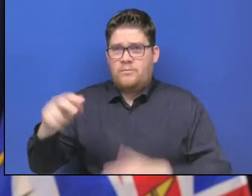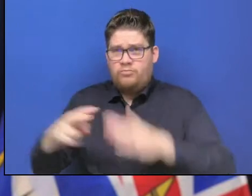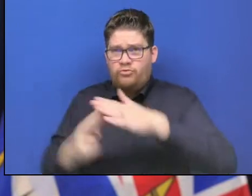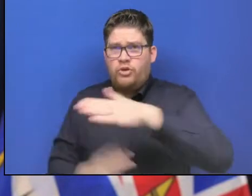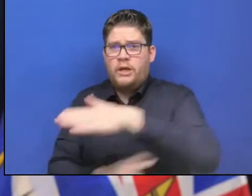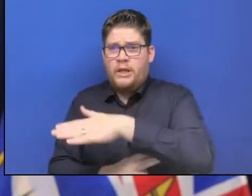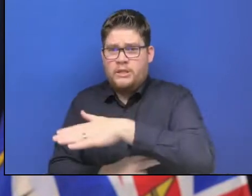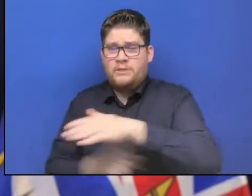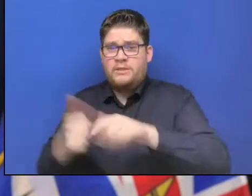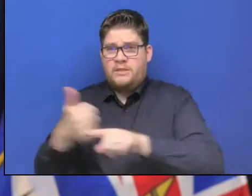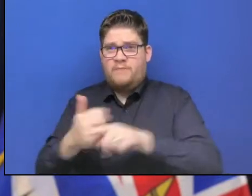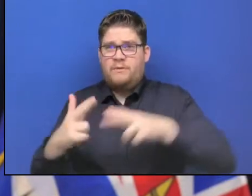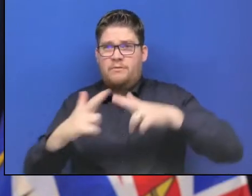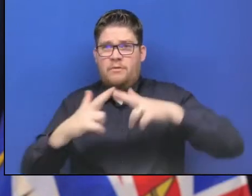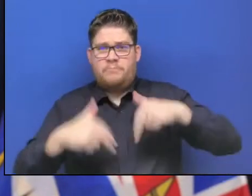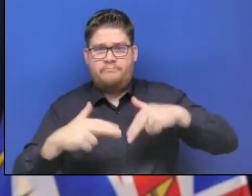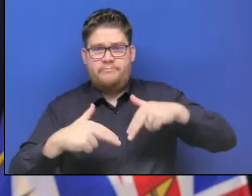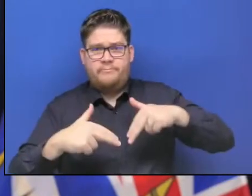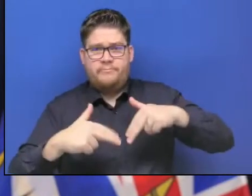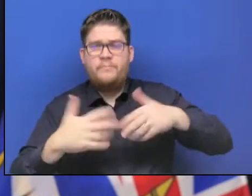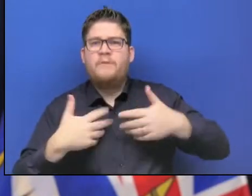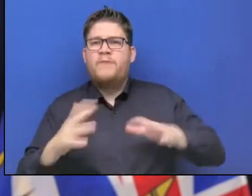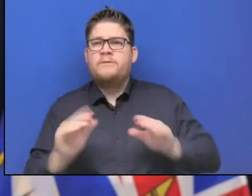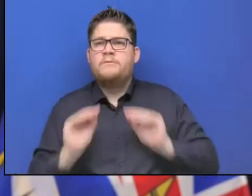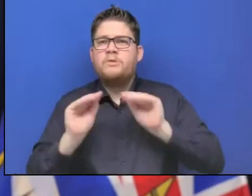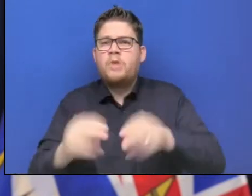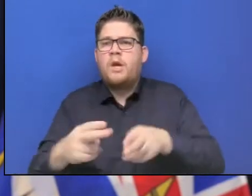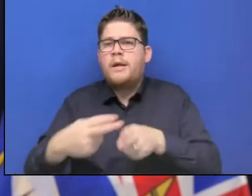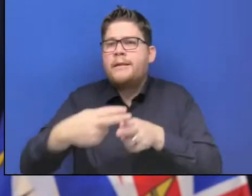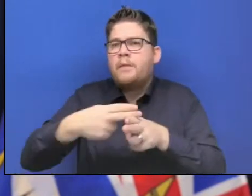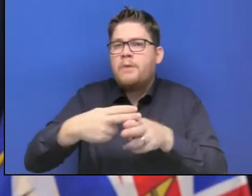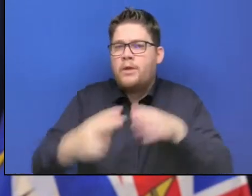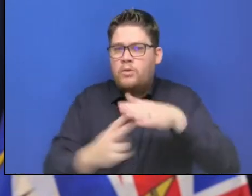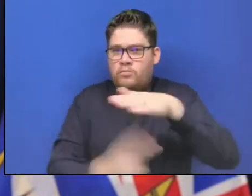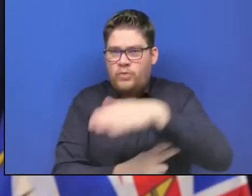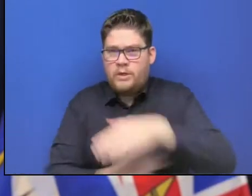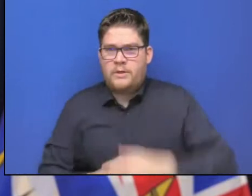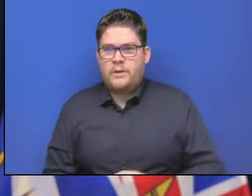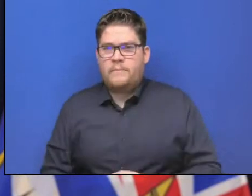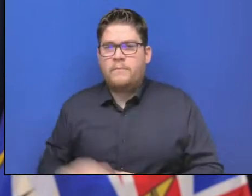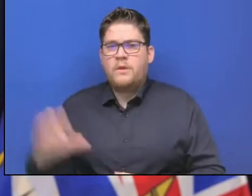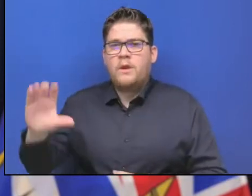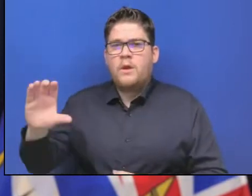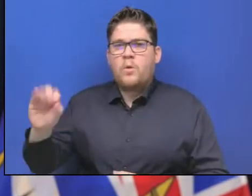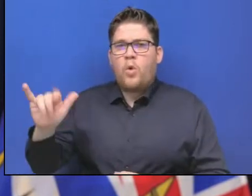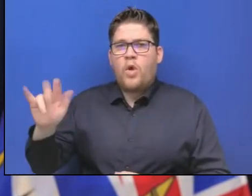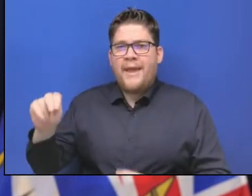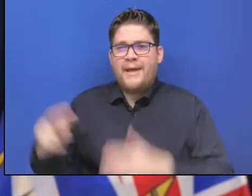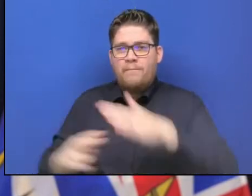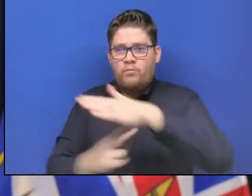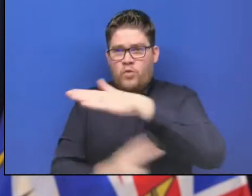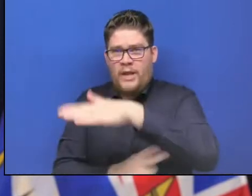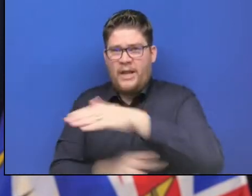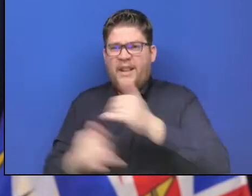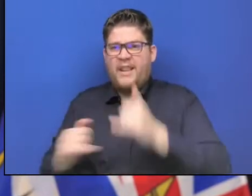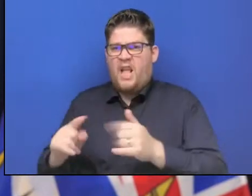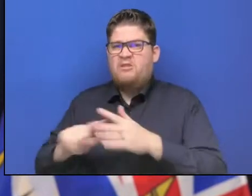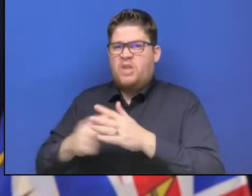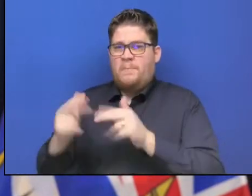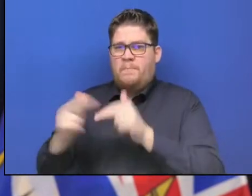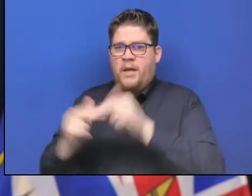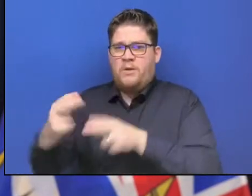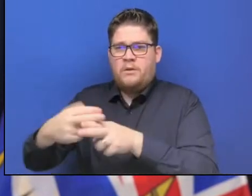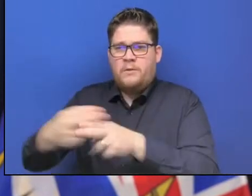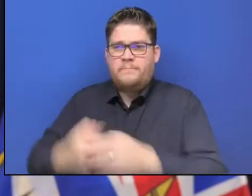At the Carolyn Bridge, construction access has been built. At the bottle top bridge we are working on installing a temporary access bridge to get